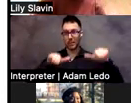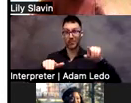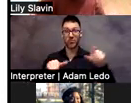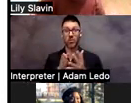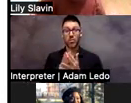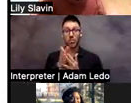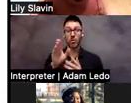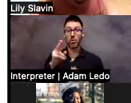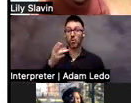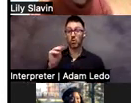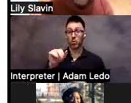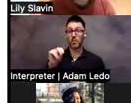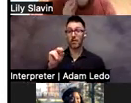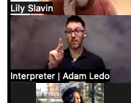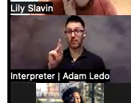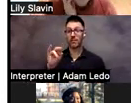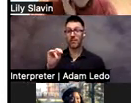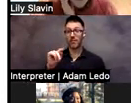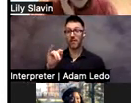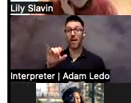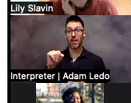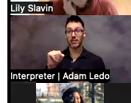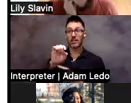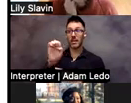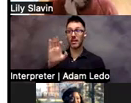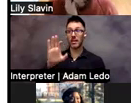e-book. It's Adapted Aquatics, basically.